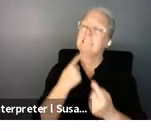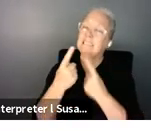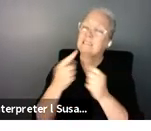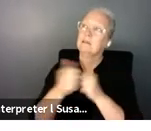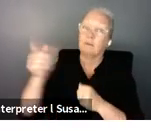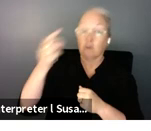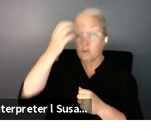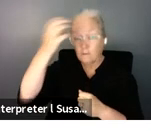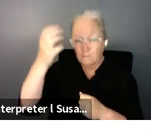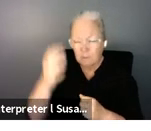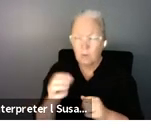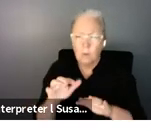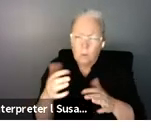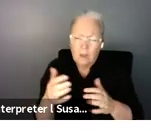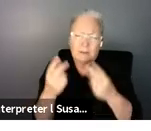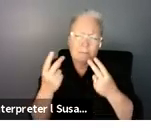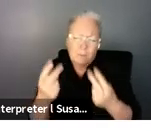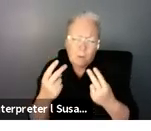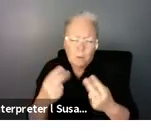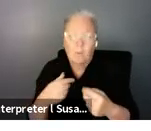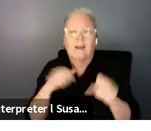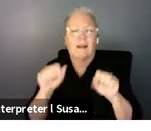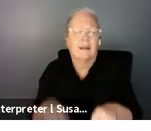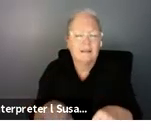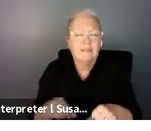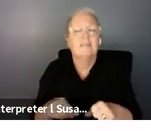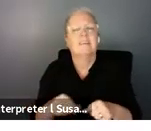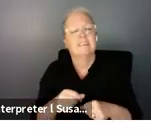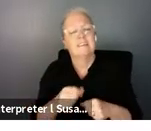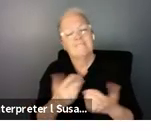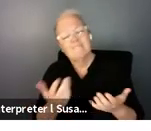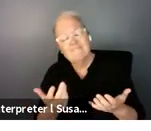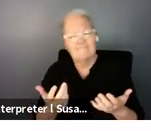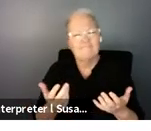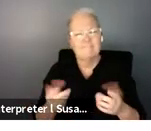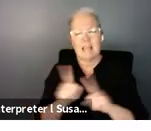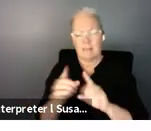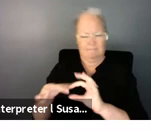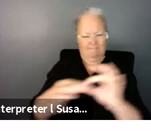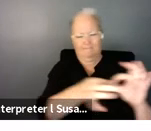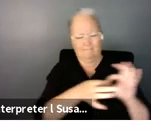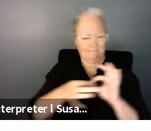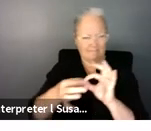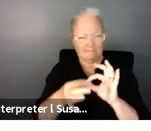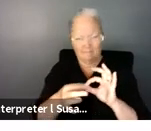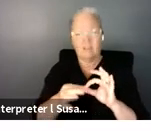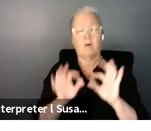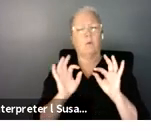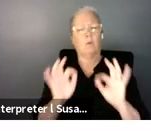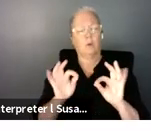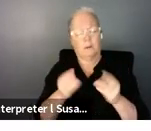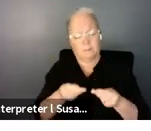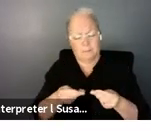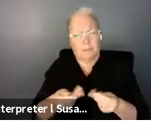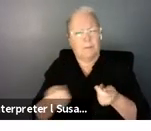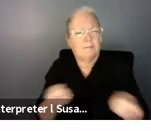enablers that we can bring in um a coordinated and integrated system so they're really focusing